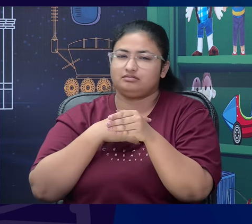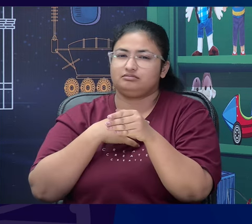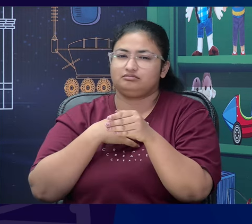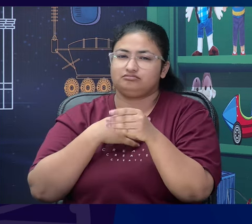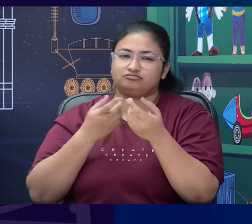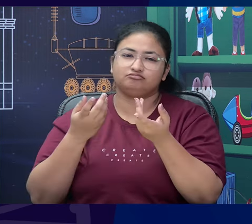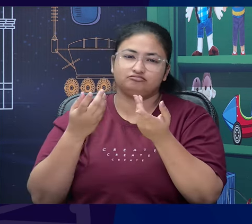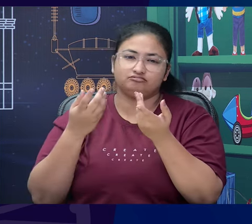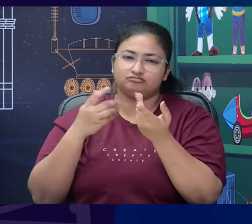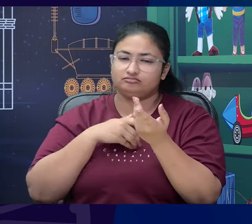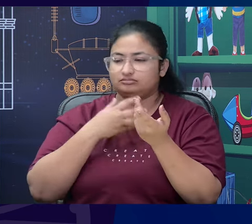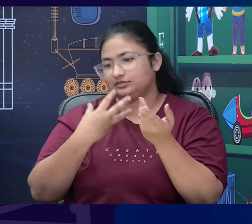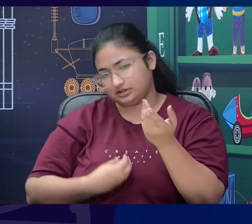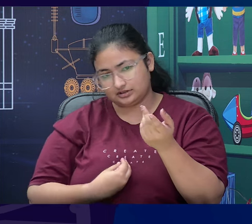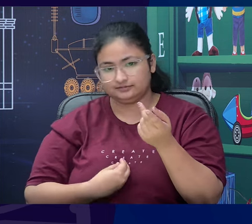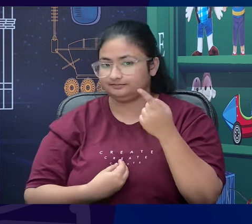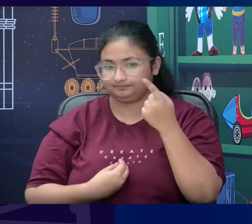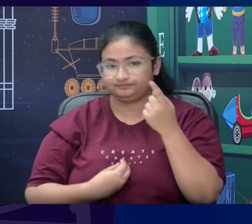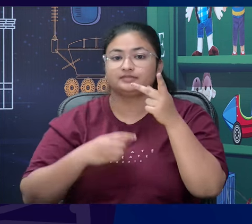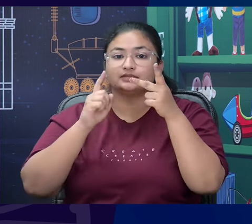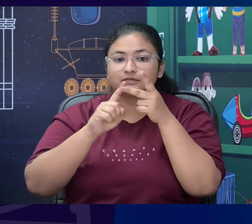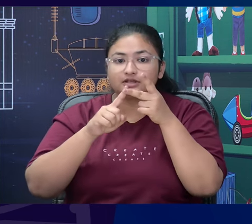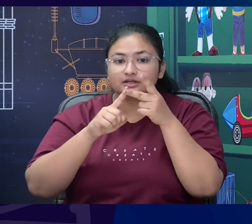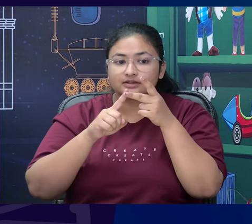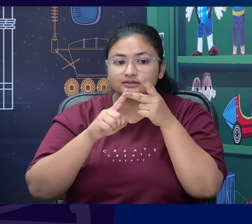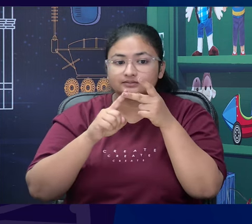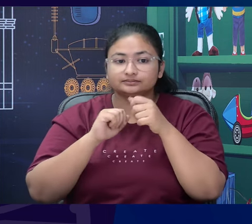Then Max appears with a gun.